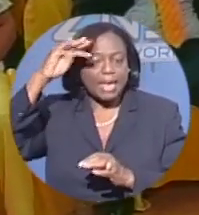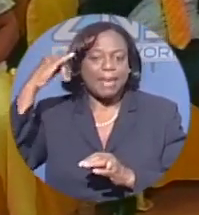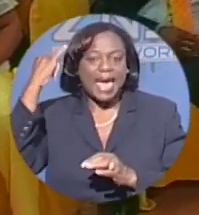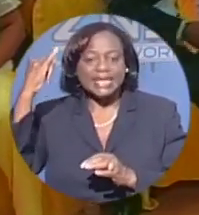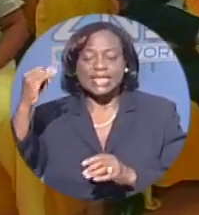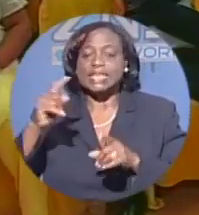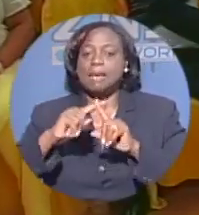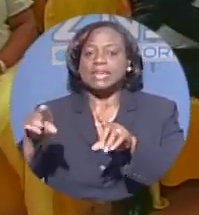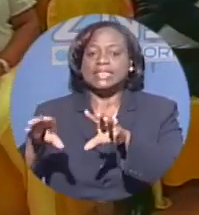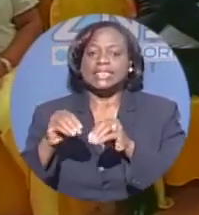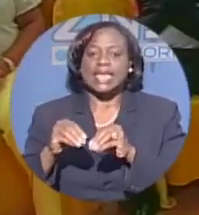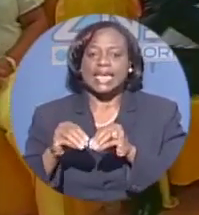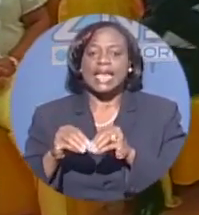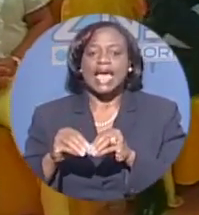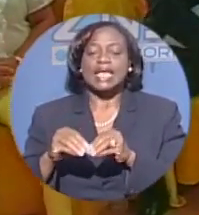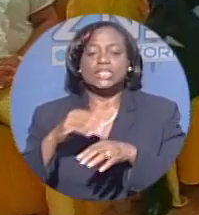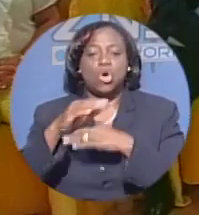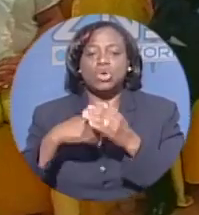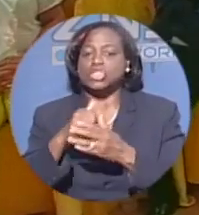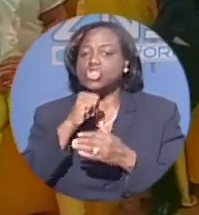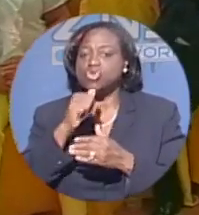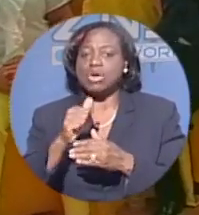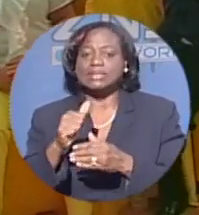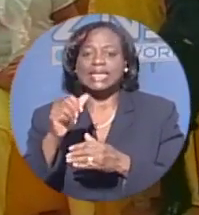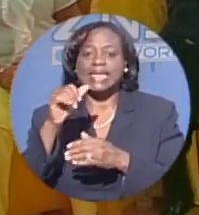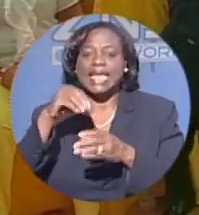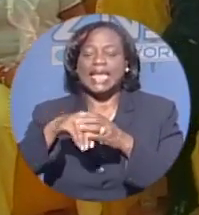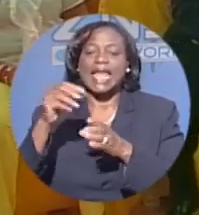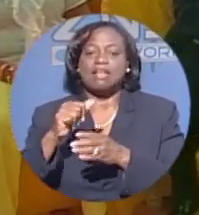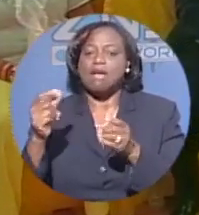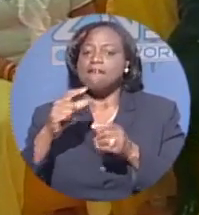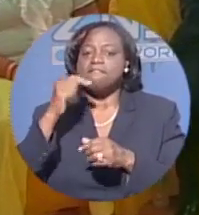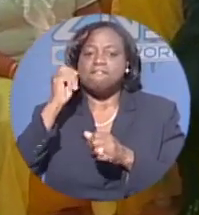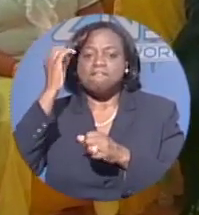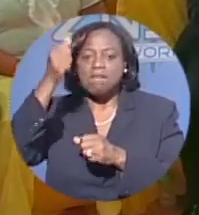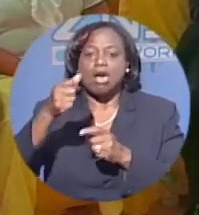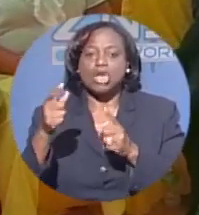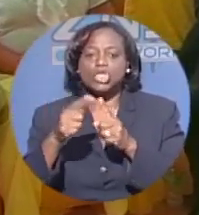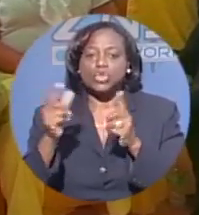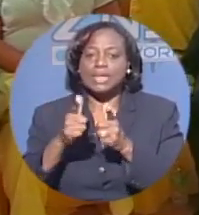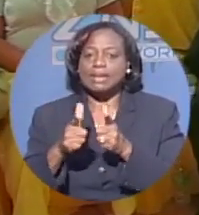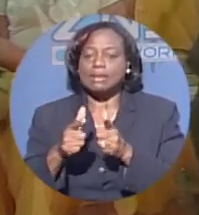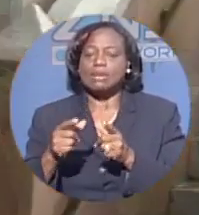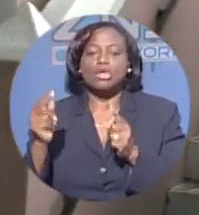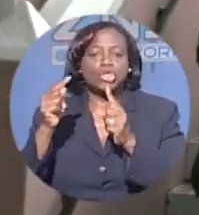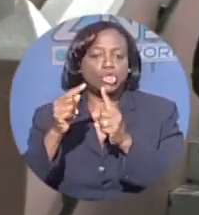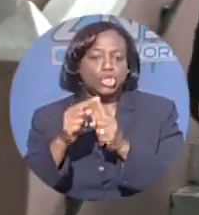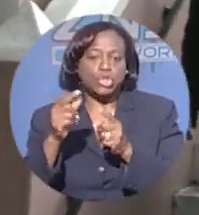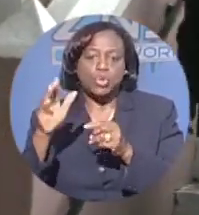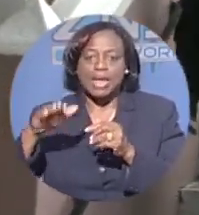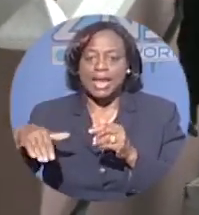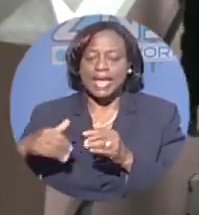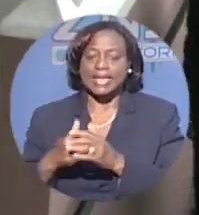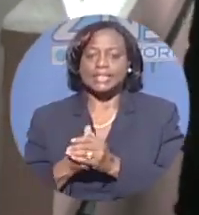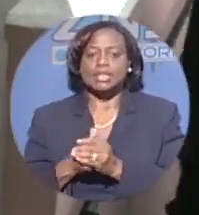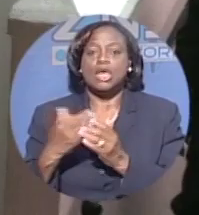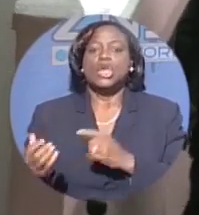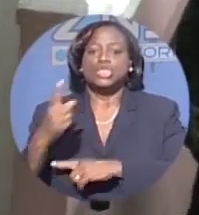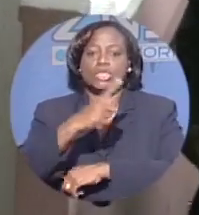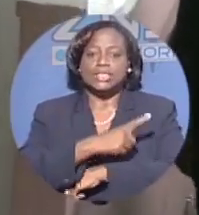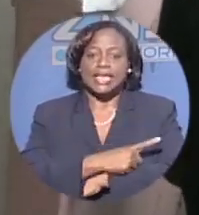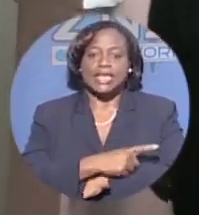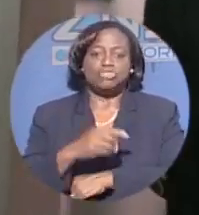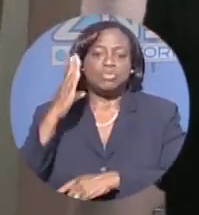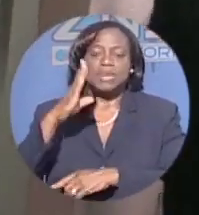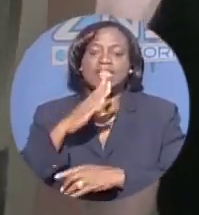a whole, they are woefully inadequate. Far too little, far too late. Well, today was supposed to be decision day in the